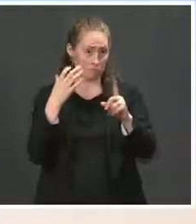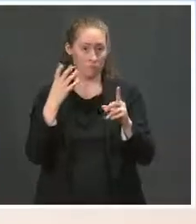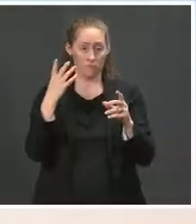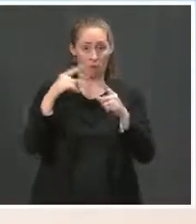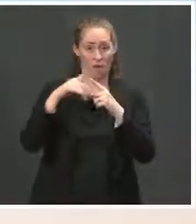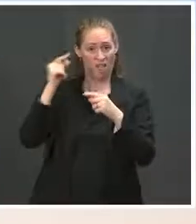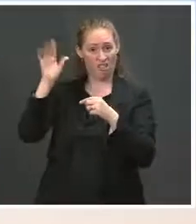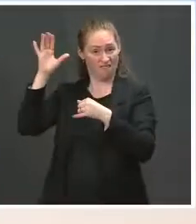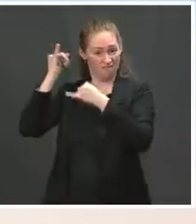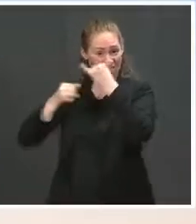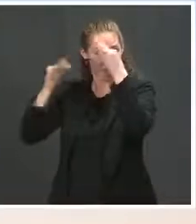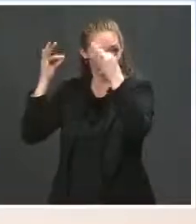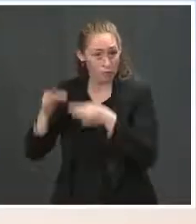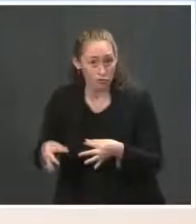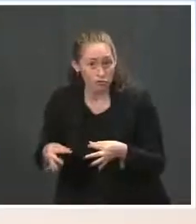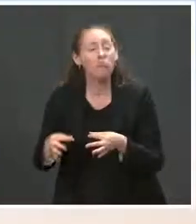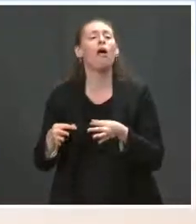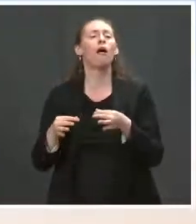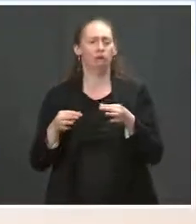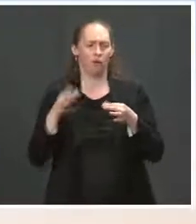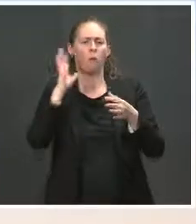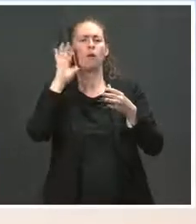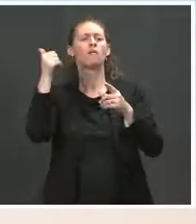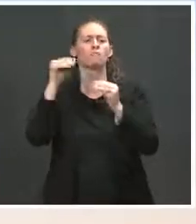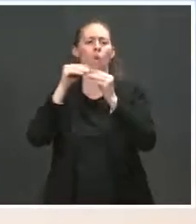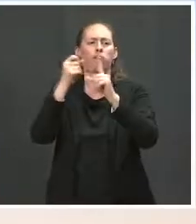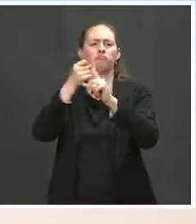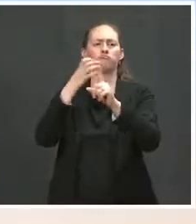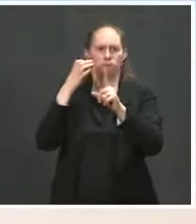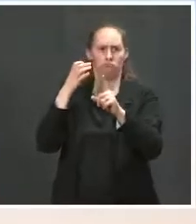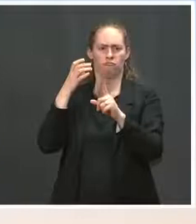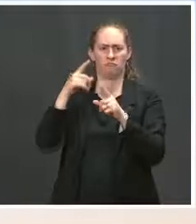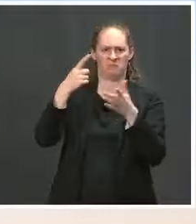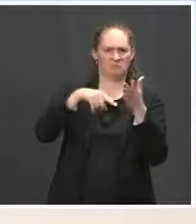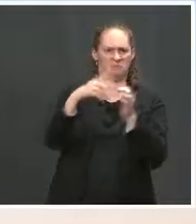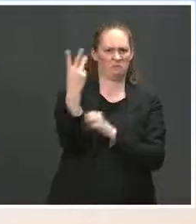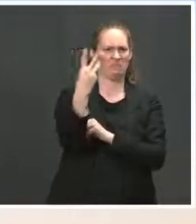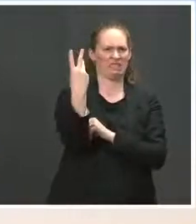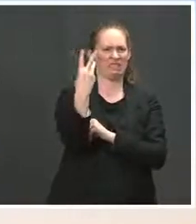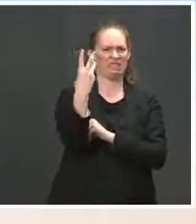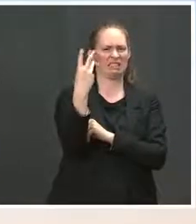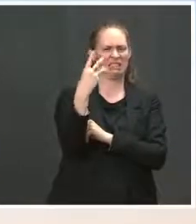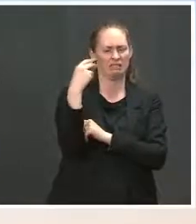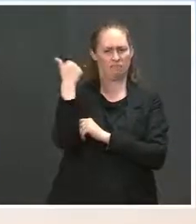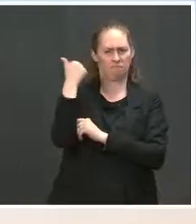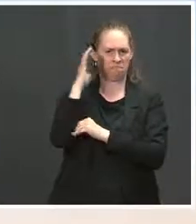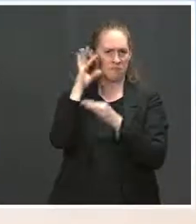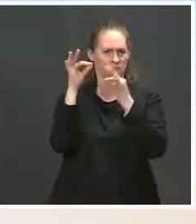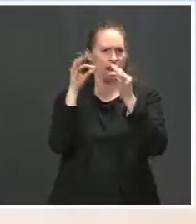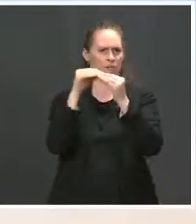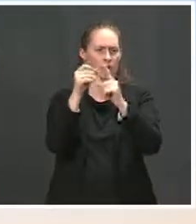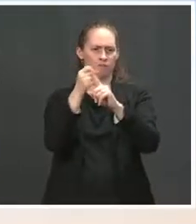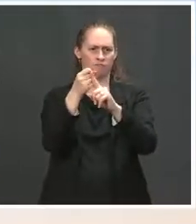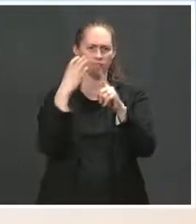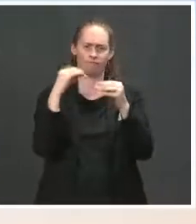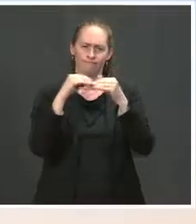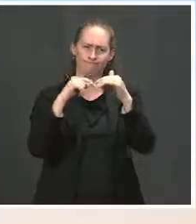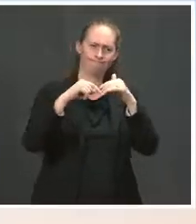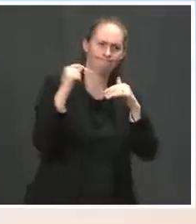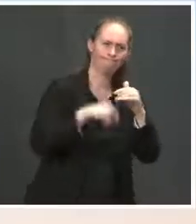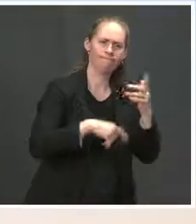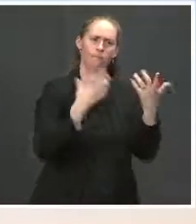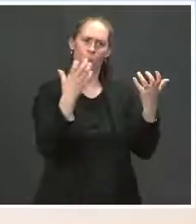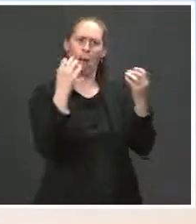will be a part of that as well. He will definitely talk in his speech about his commitment to expanding and increasing access to healthcare,